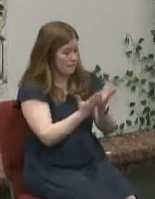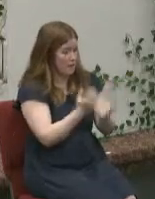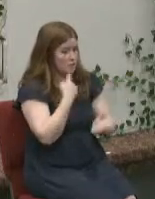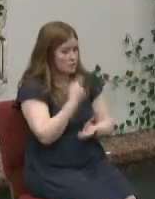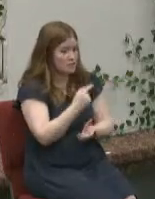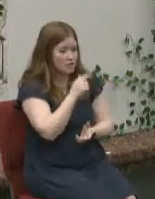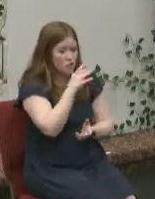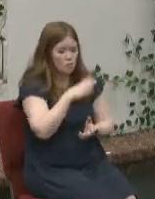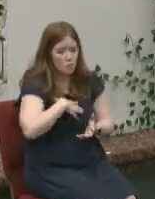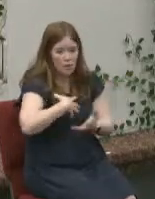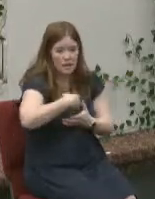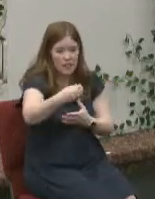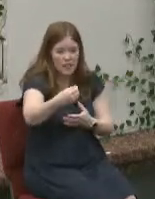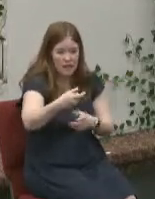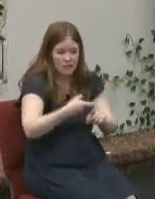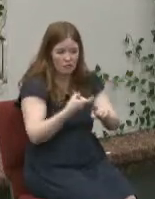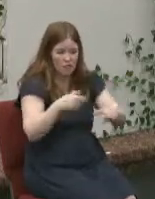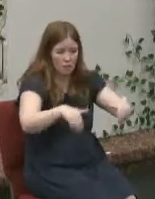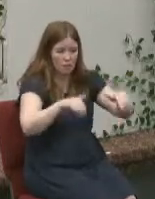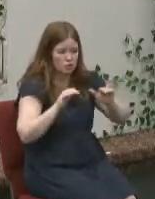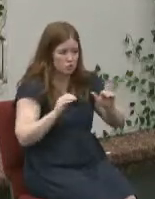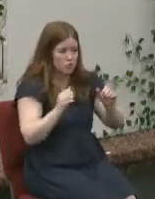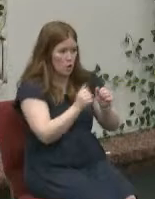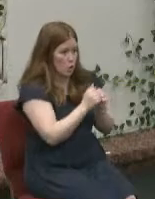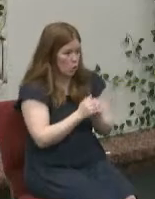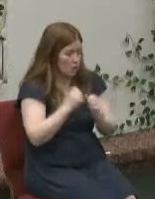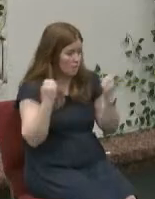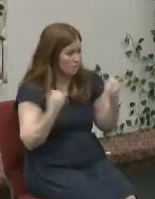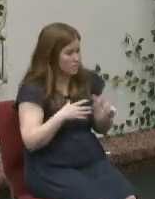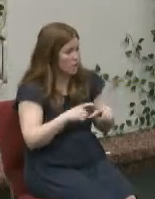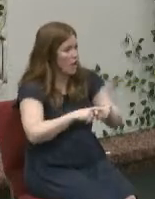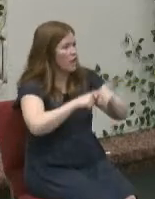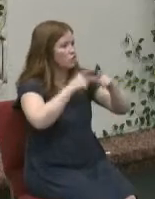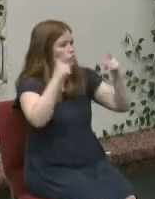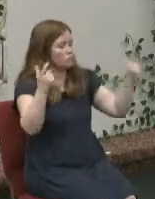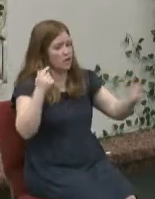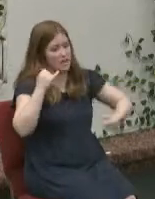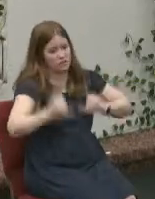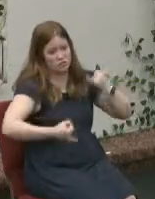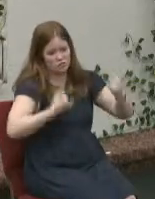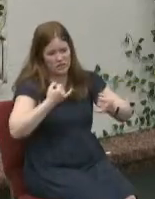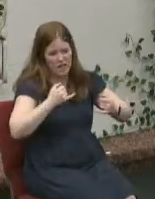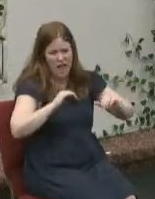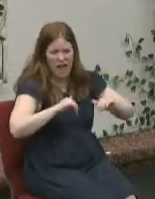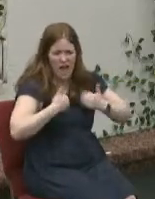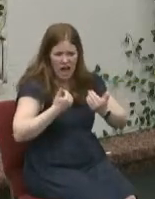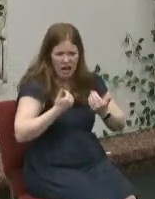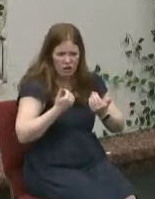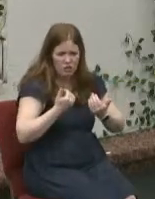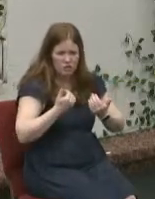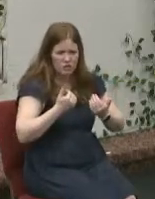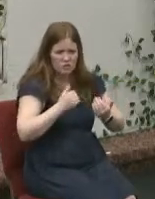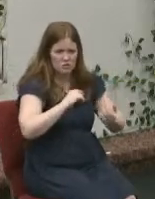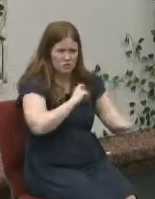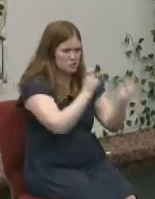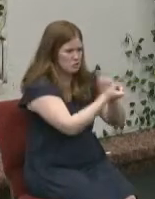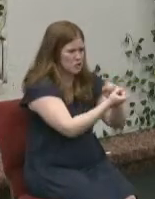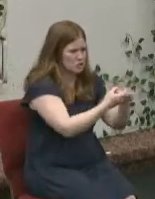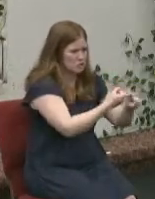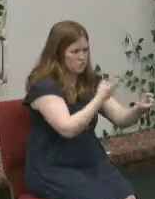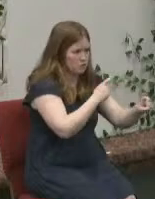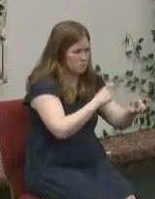from the tomb with fear and great joy how do you go from mega earthquake to mega joy the